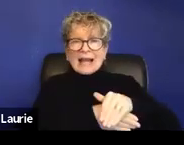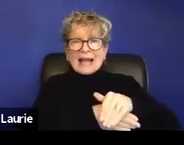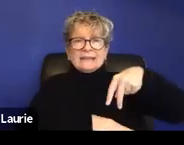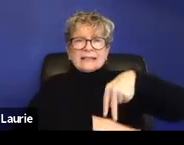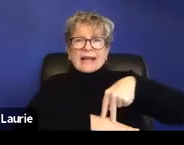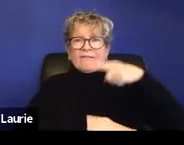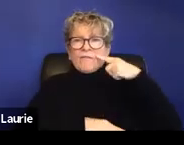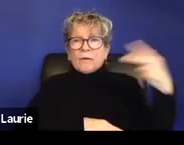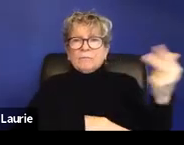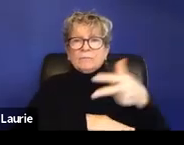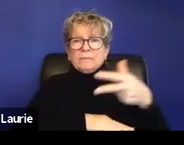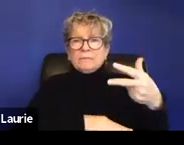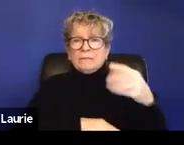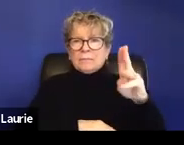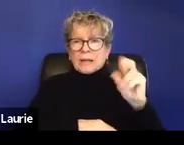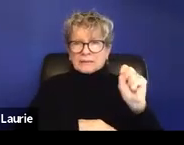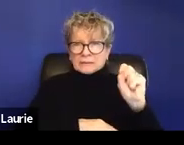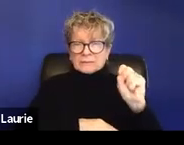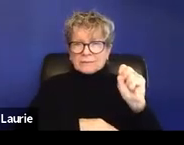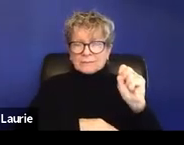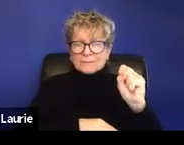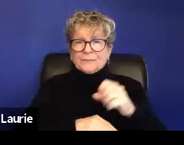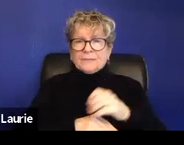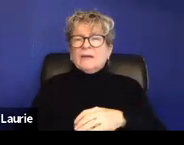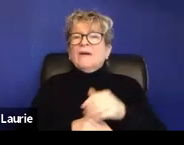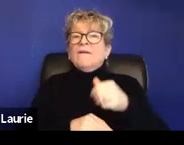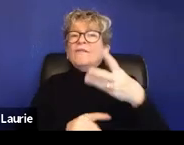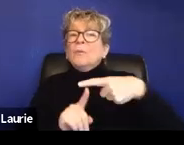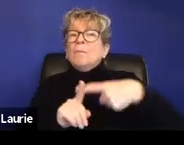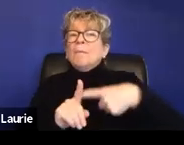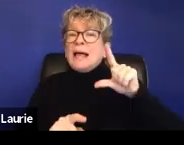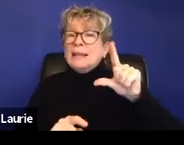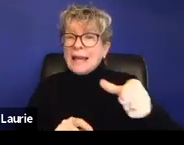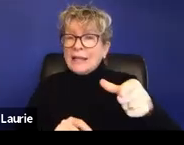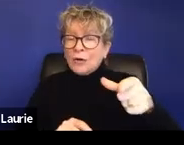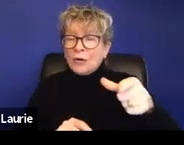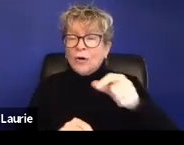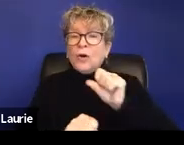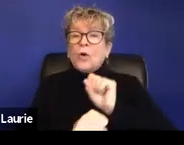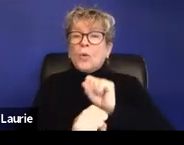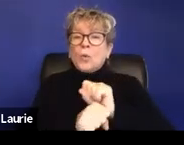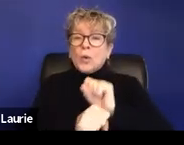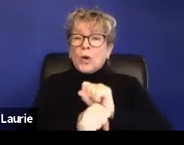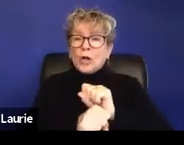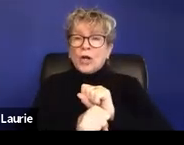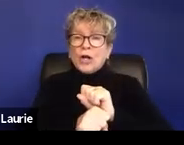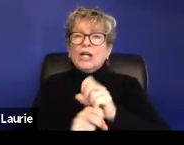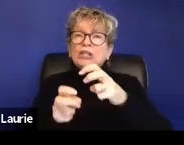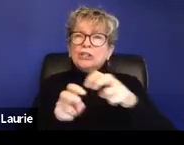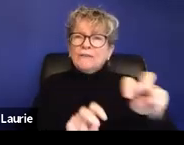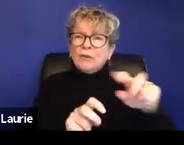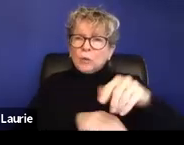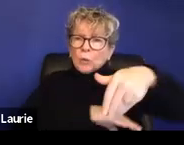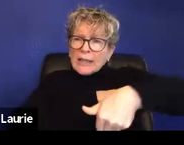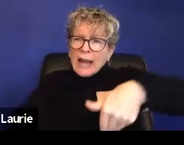and her work, um, a couple months later, they put on her on these late night shifts and it